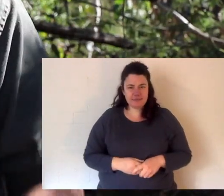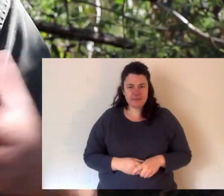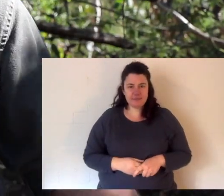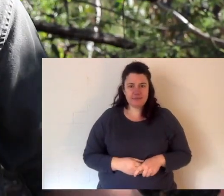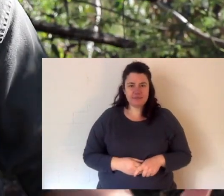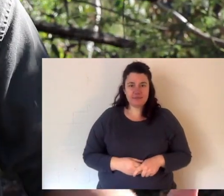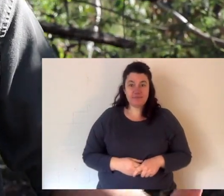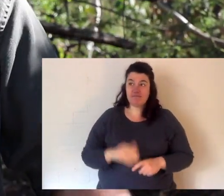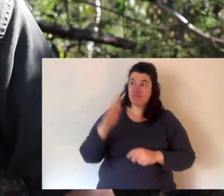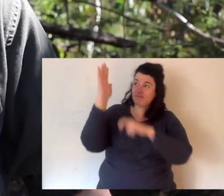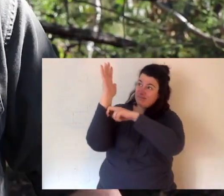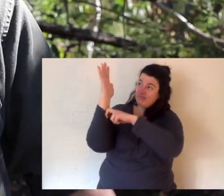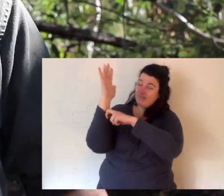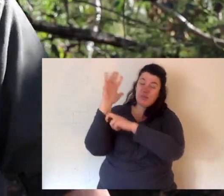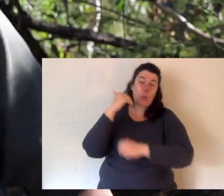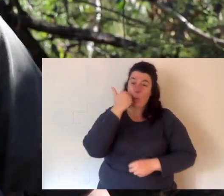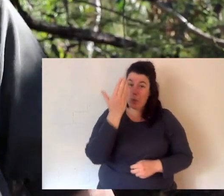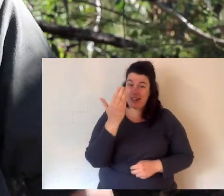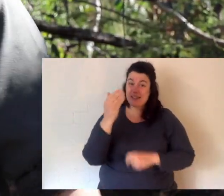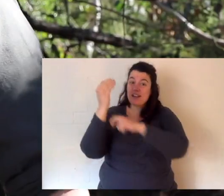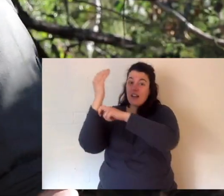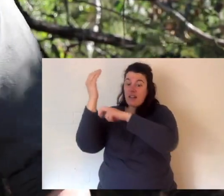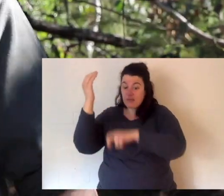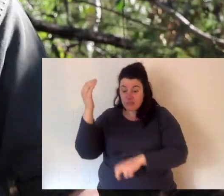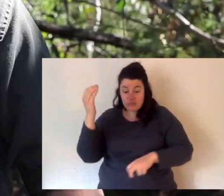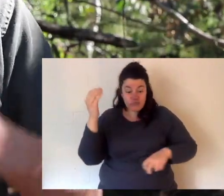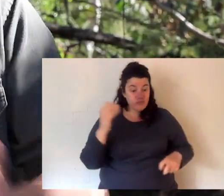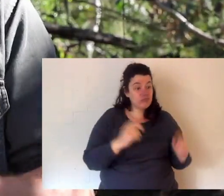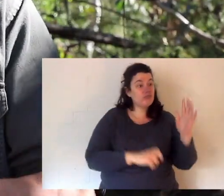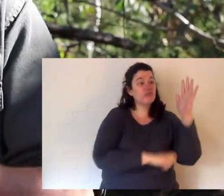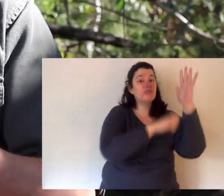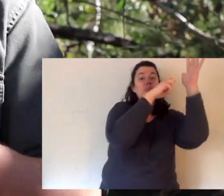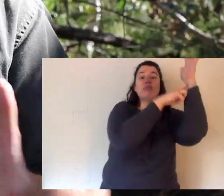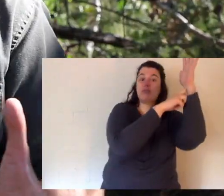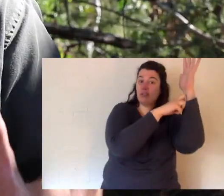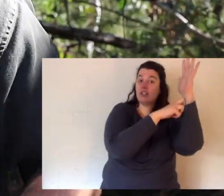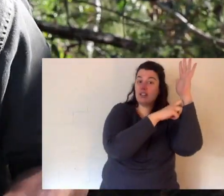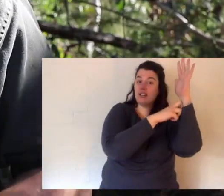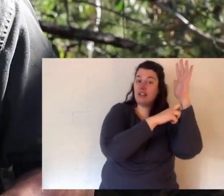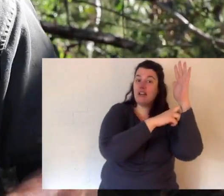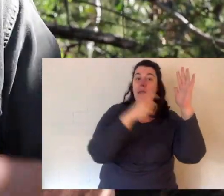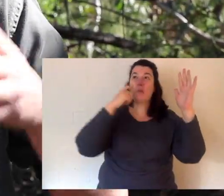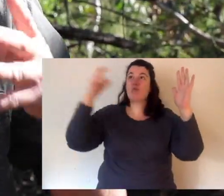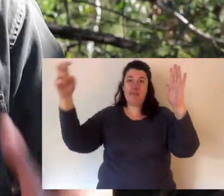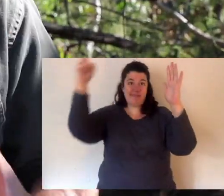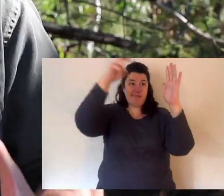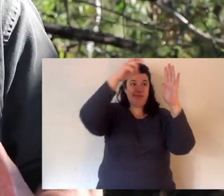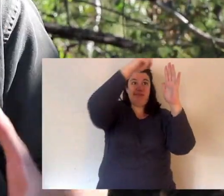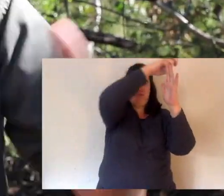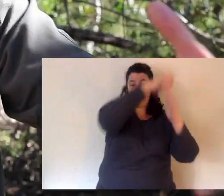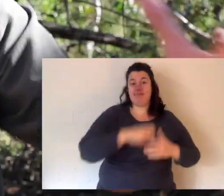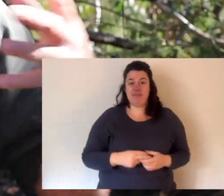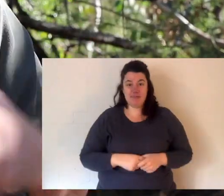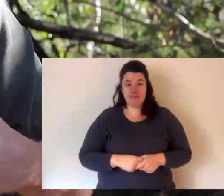in the trees they do come down to move between tree to tree but when they can they'll move through the canopy. Now they shelter